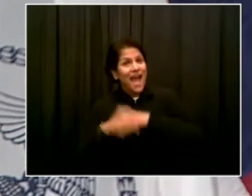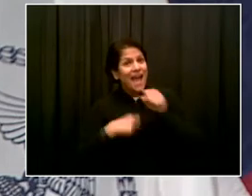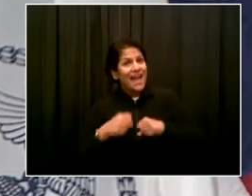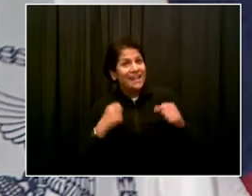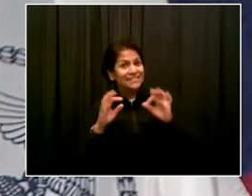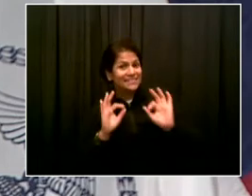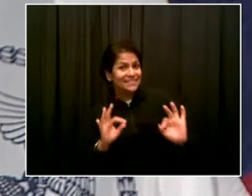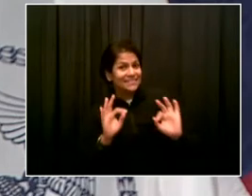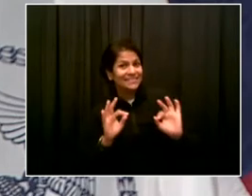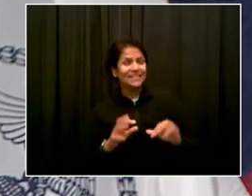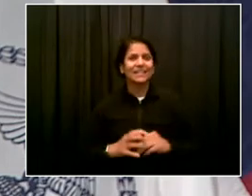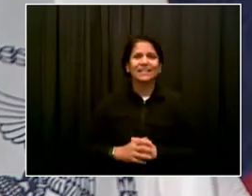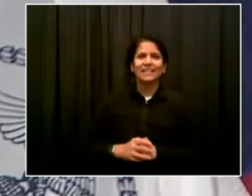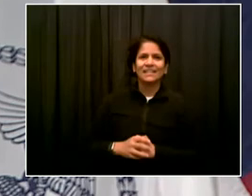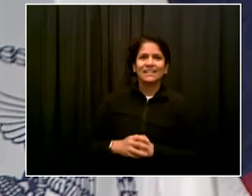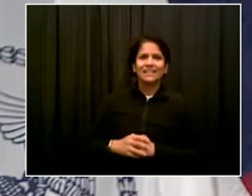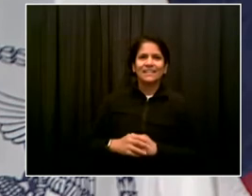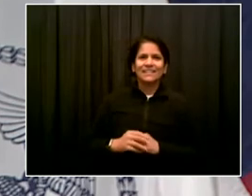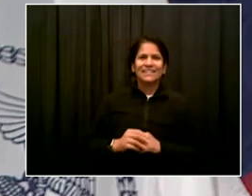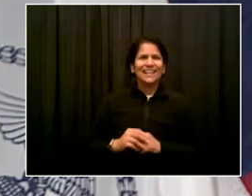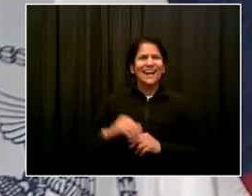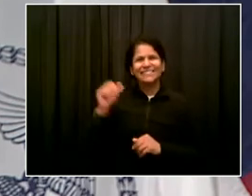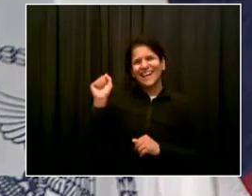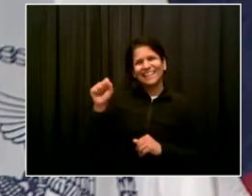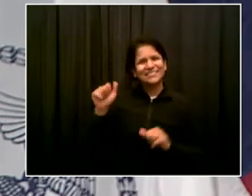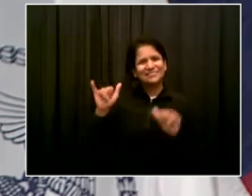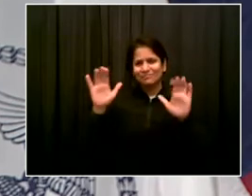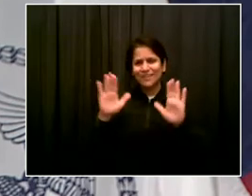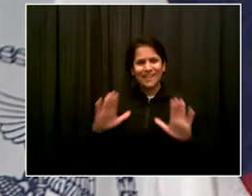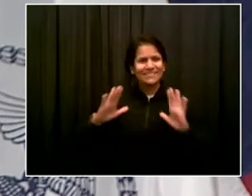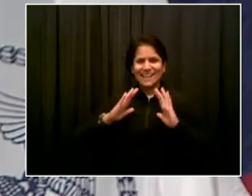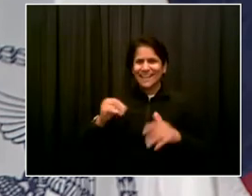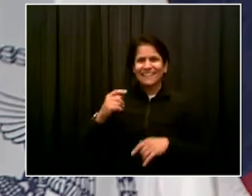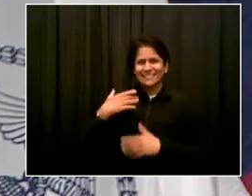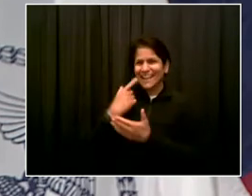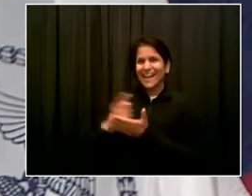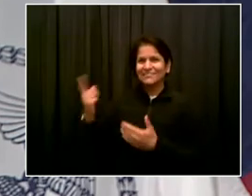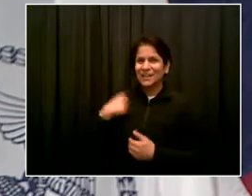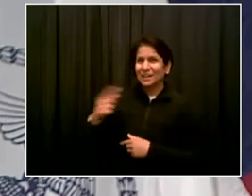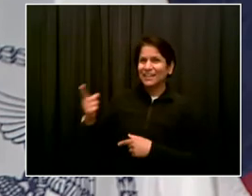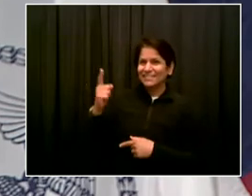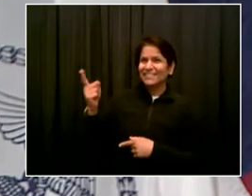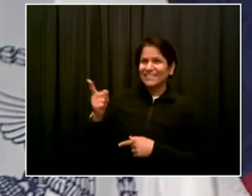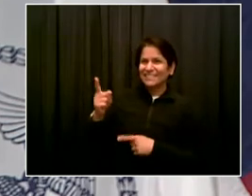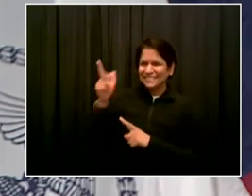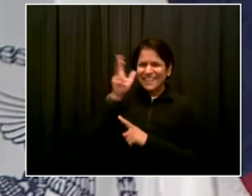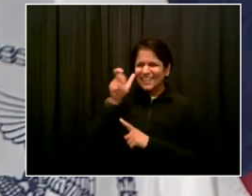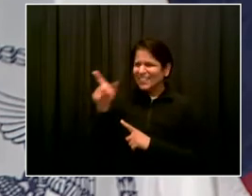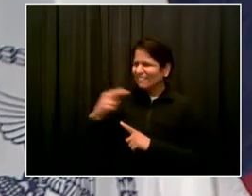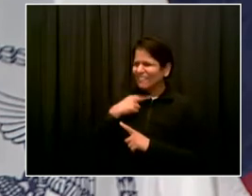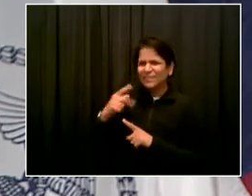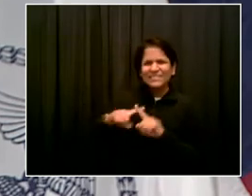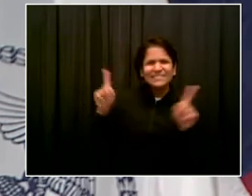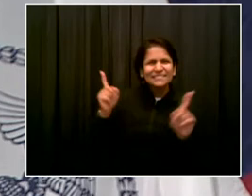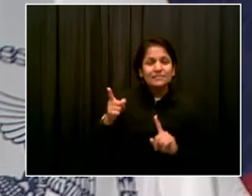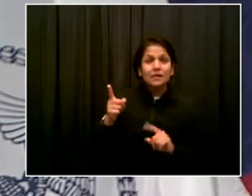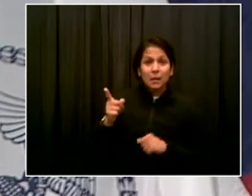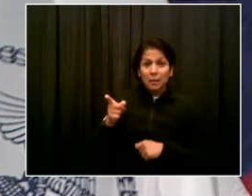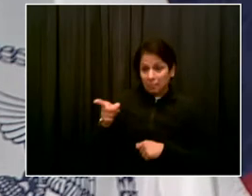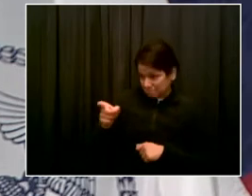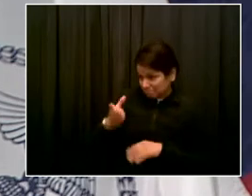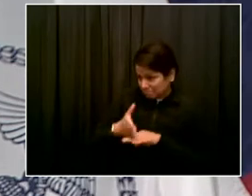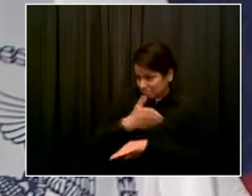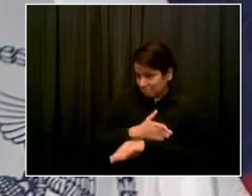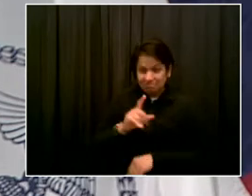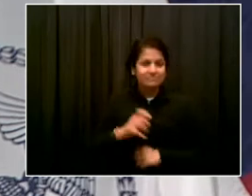Because last week, it didn't sound like you. I know it sounded underwater. I hope so. better. You can hear it better than me.